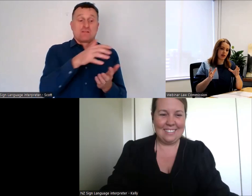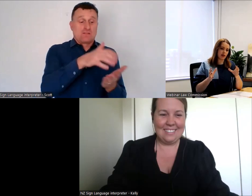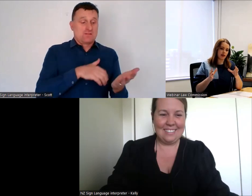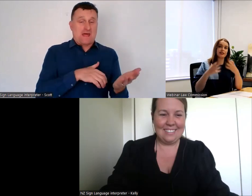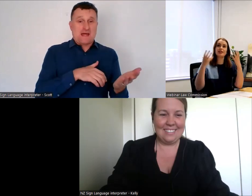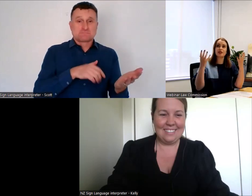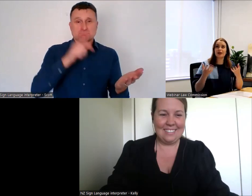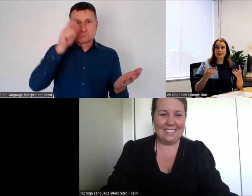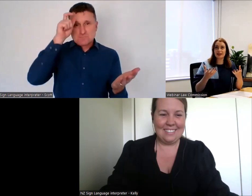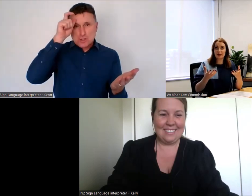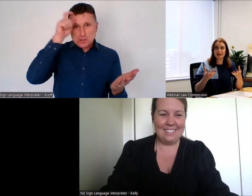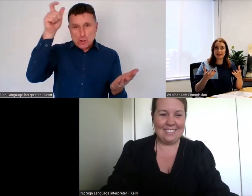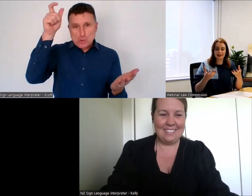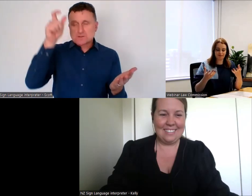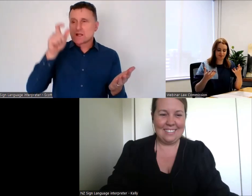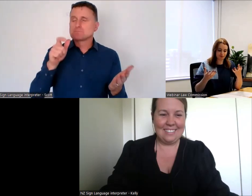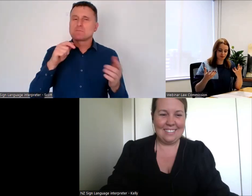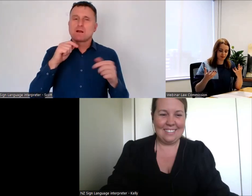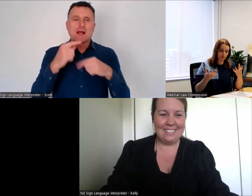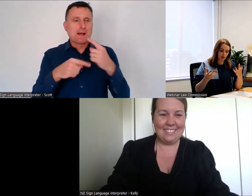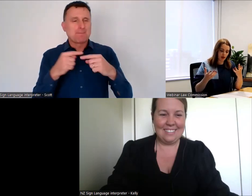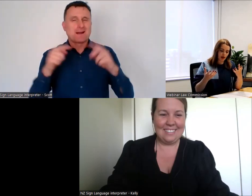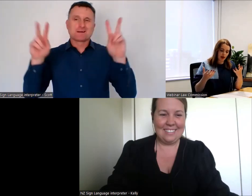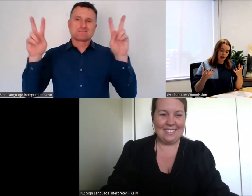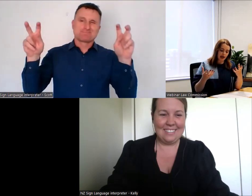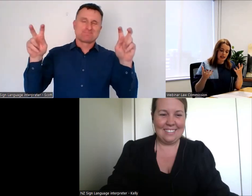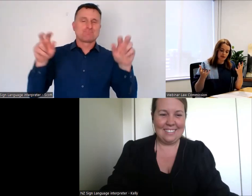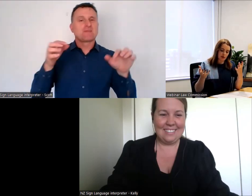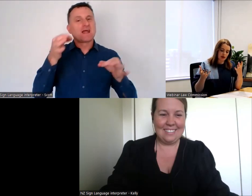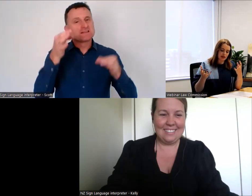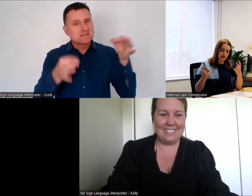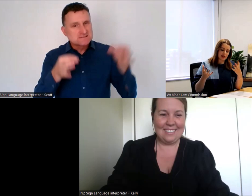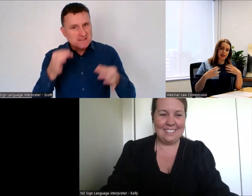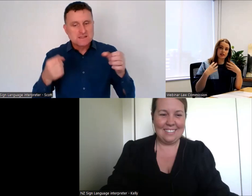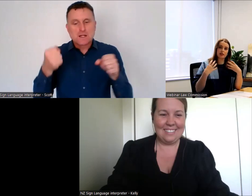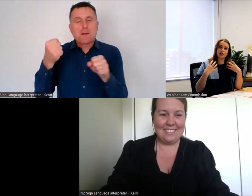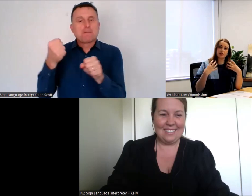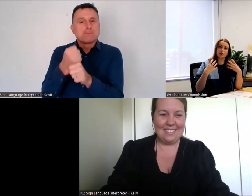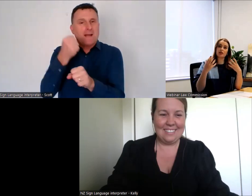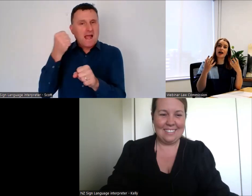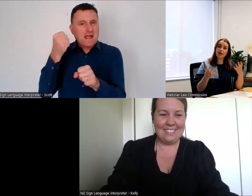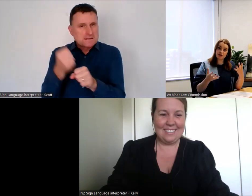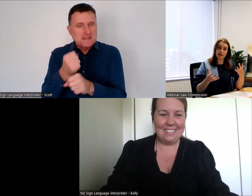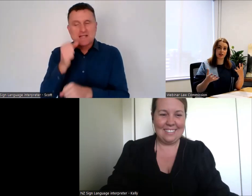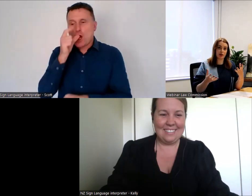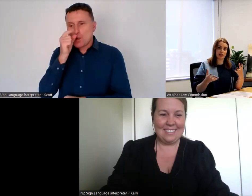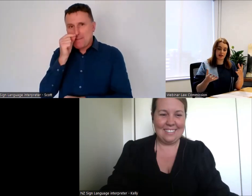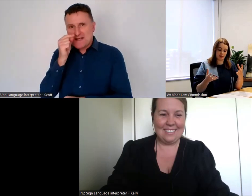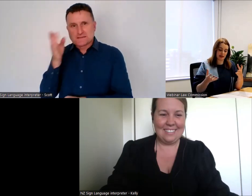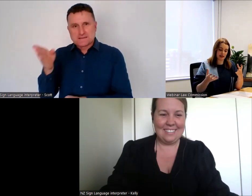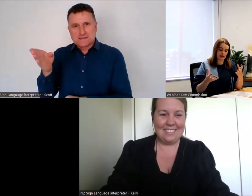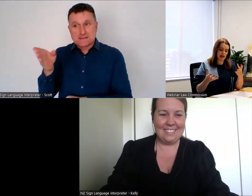of decision making capacity. And if a person is assessed not to have decision making capacity,